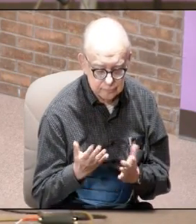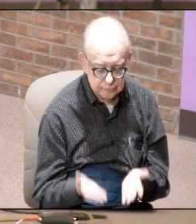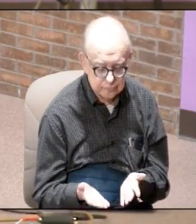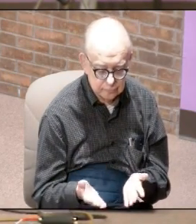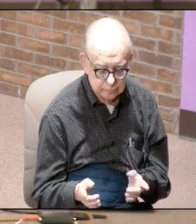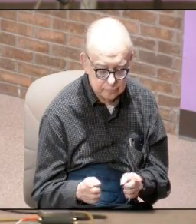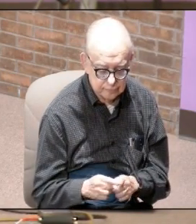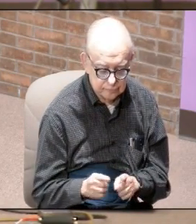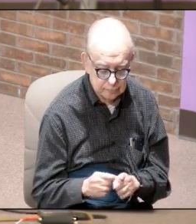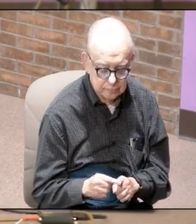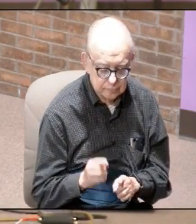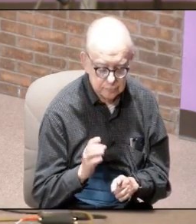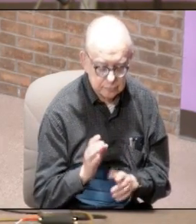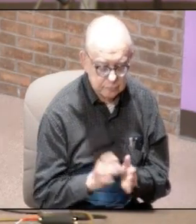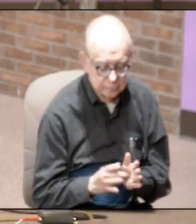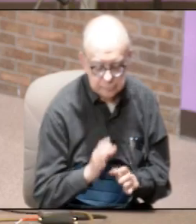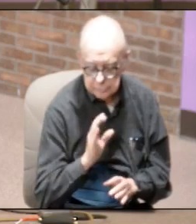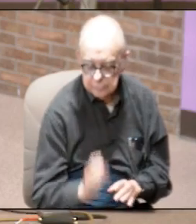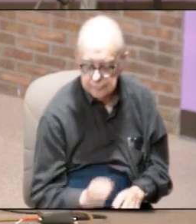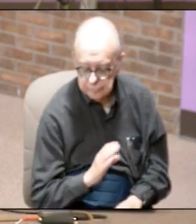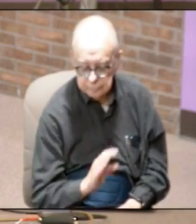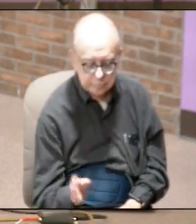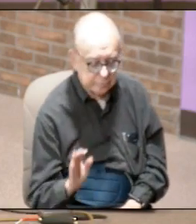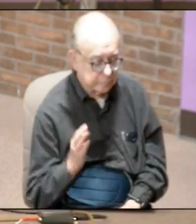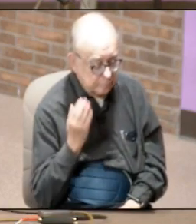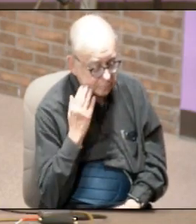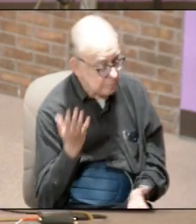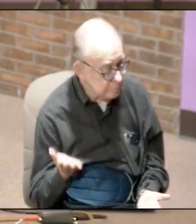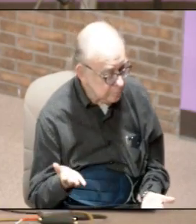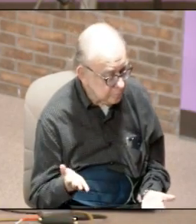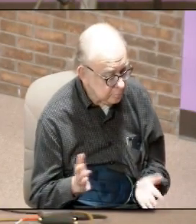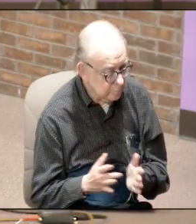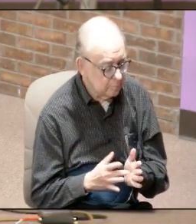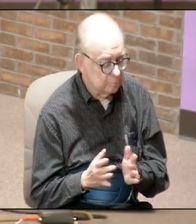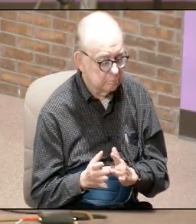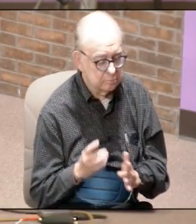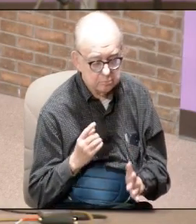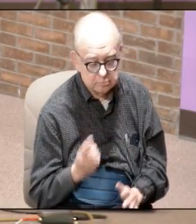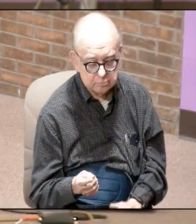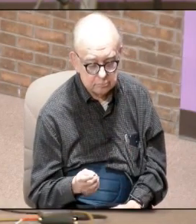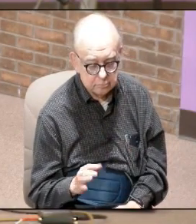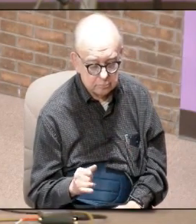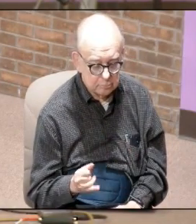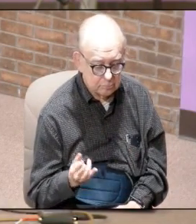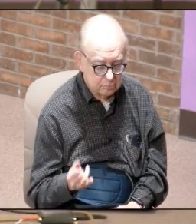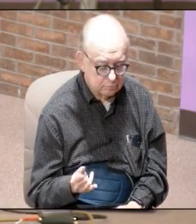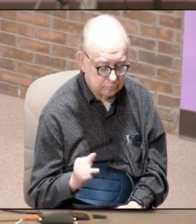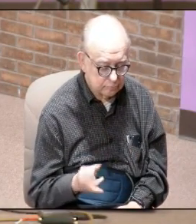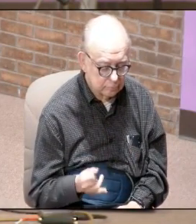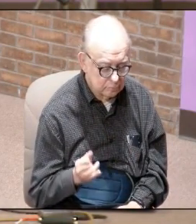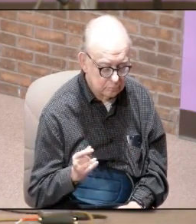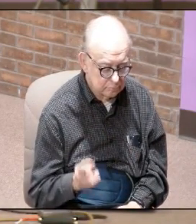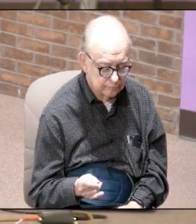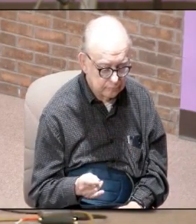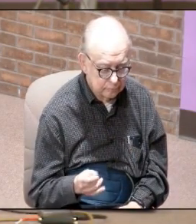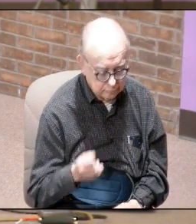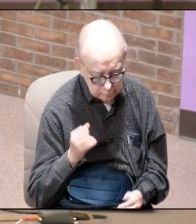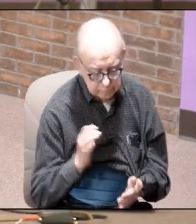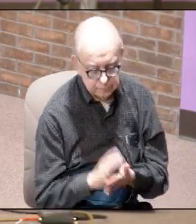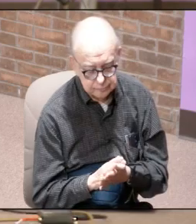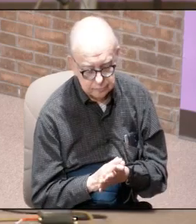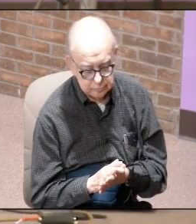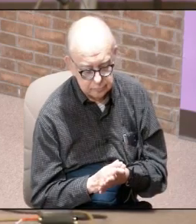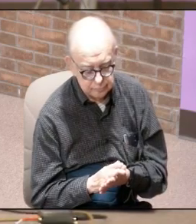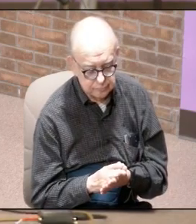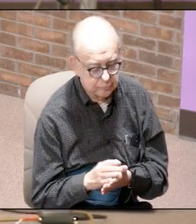as his crucifixion how do we know because Jesus says to John John who we believe is